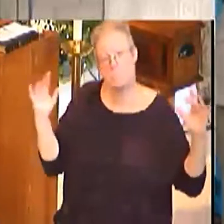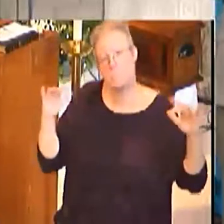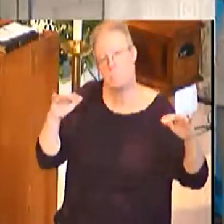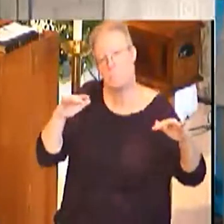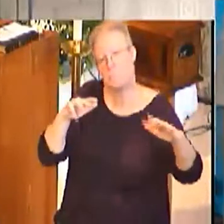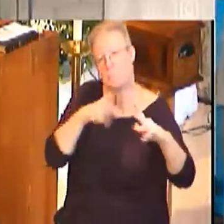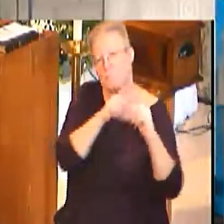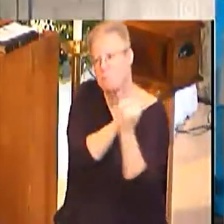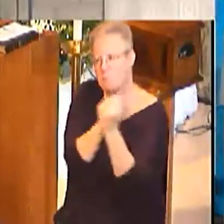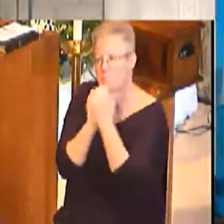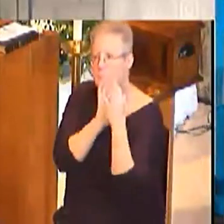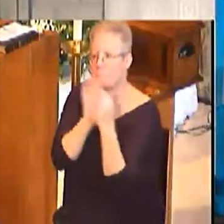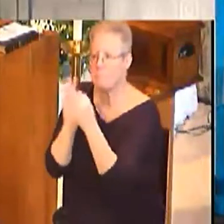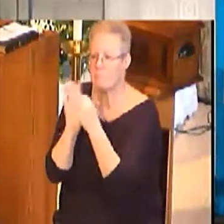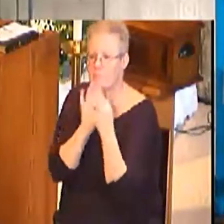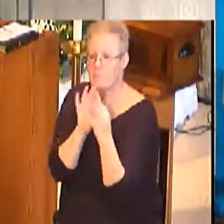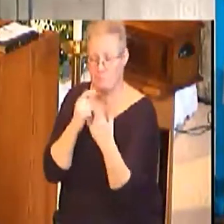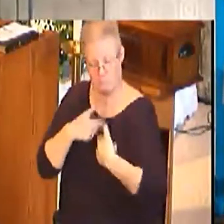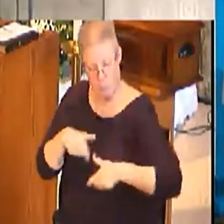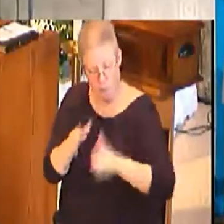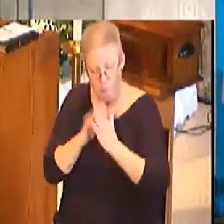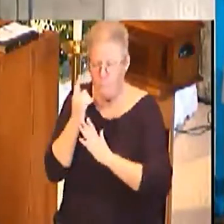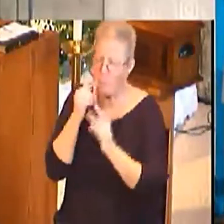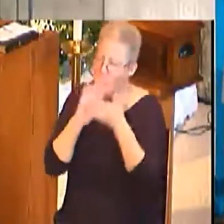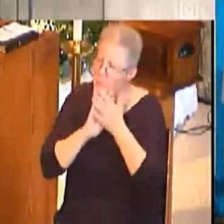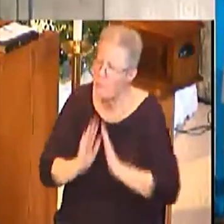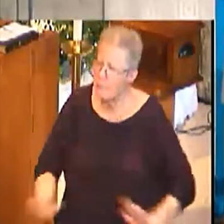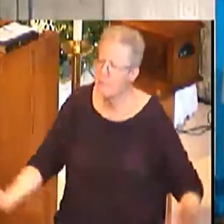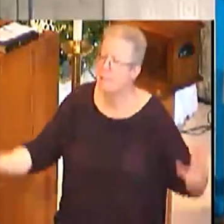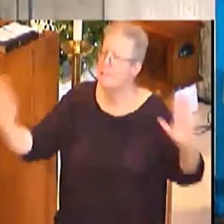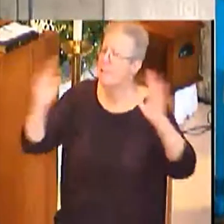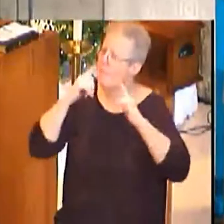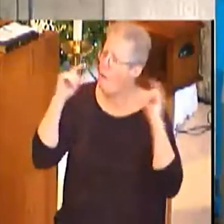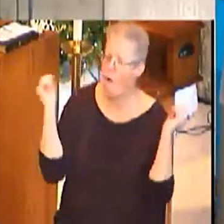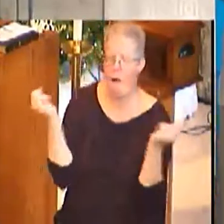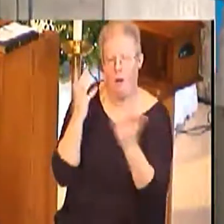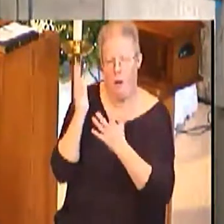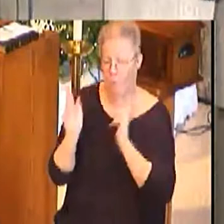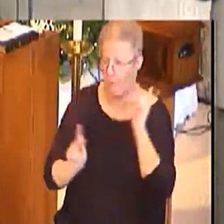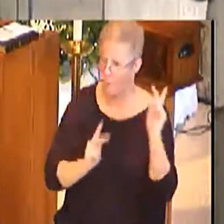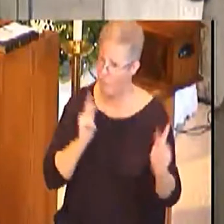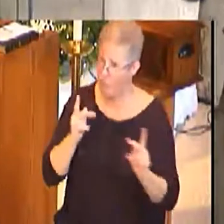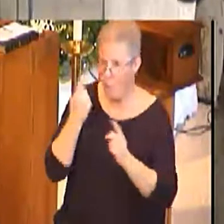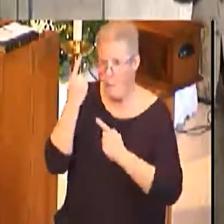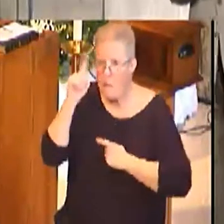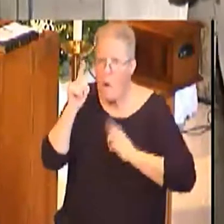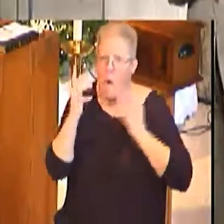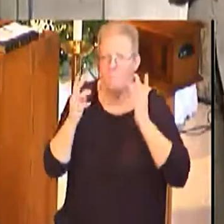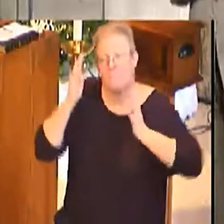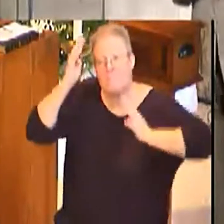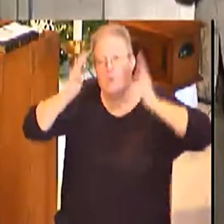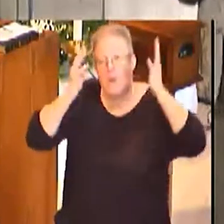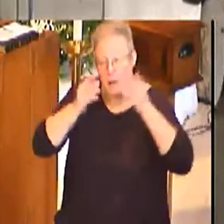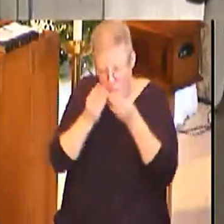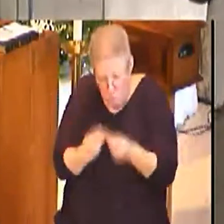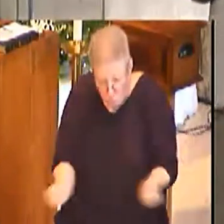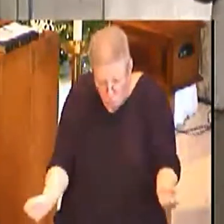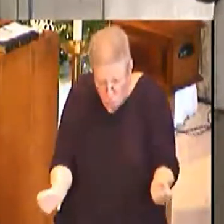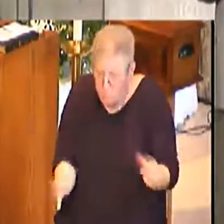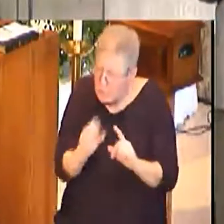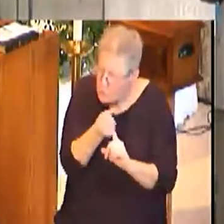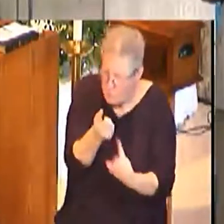I pray for peace among all people, and for creative solutions to seemingly difficult situations.